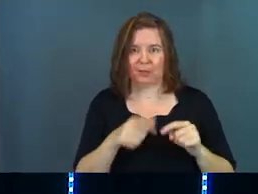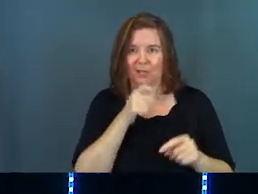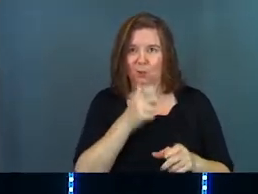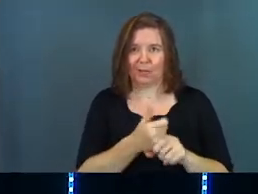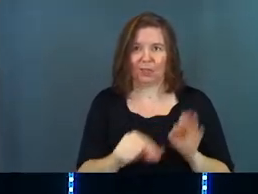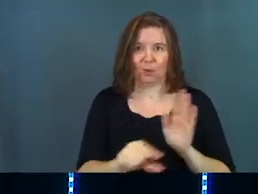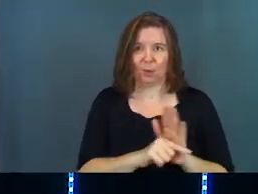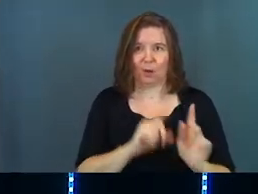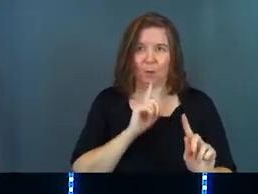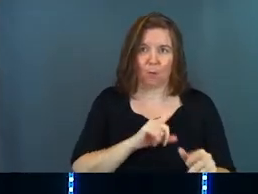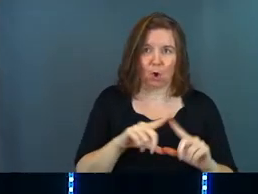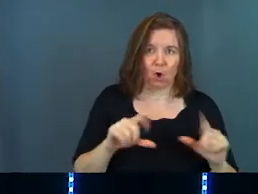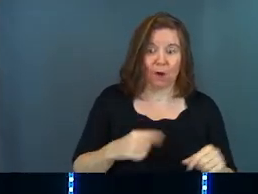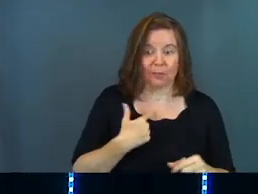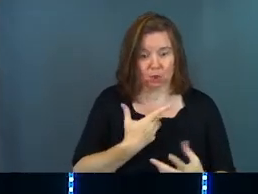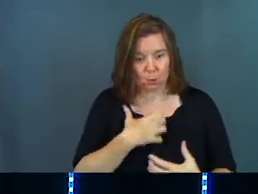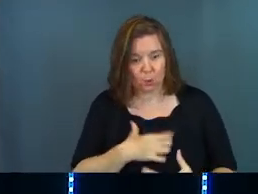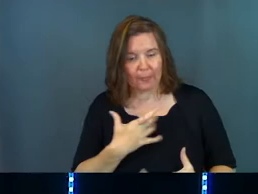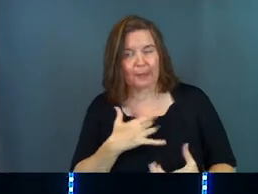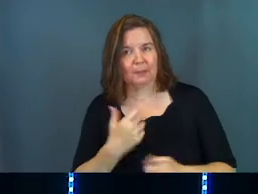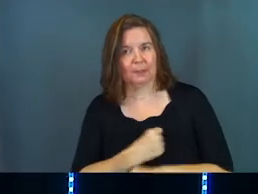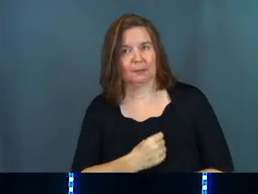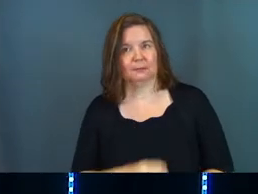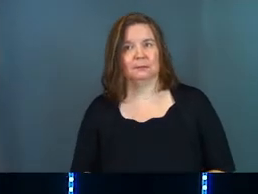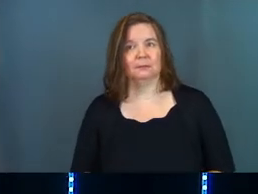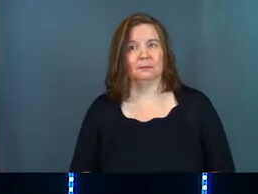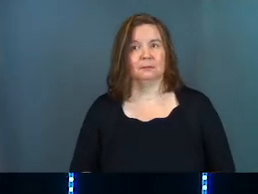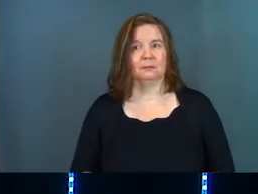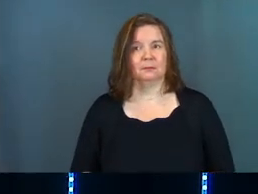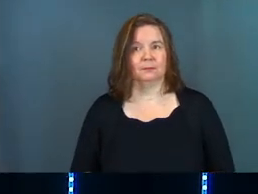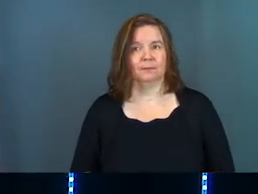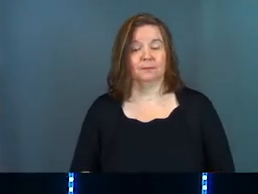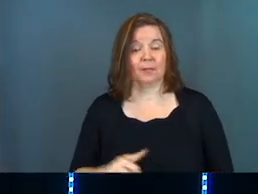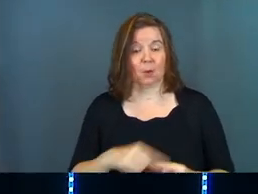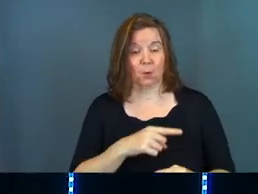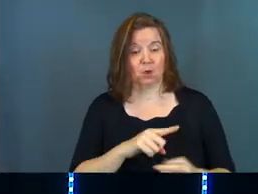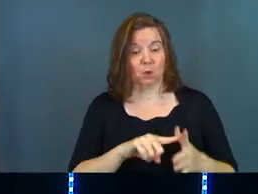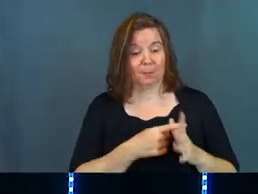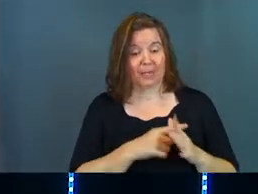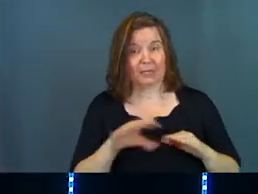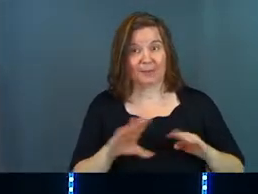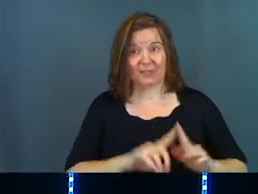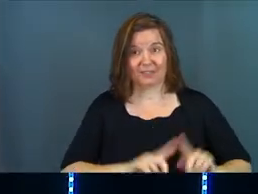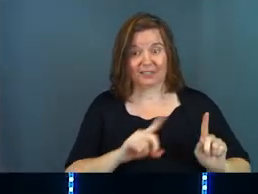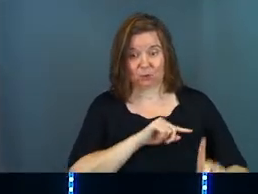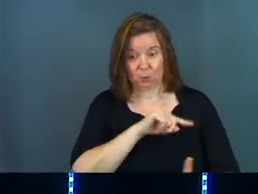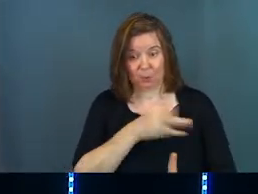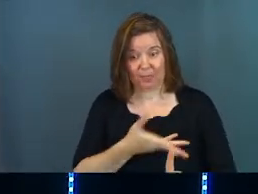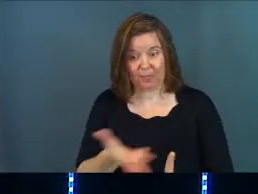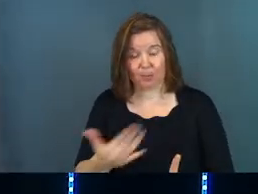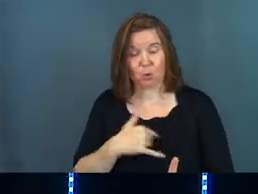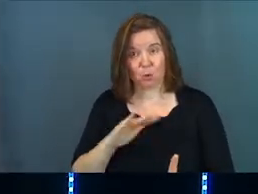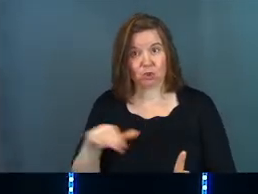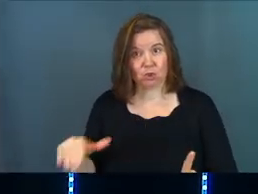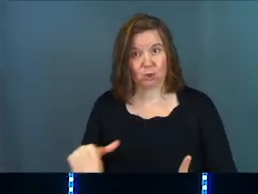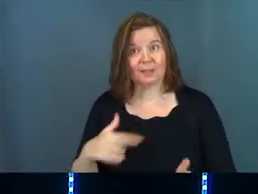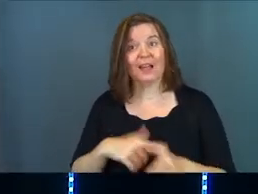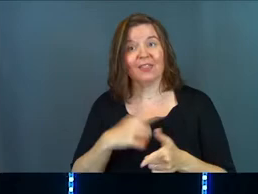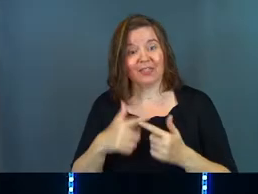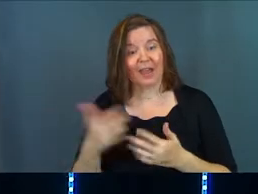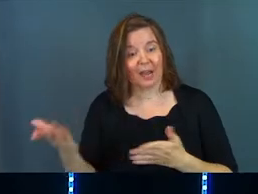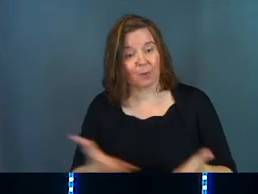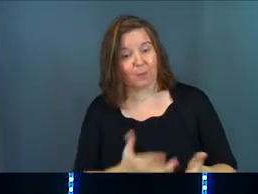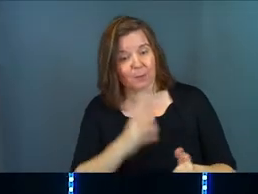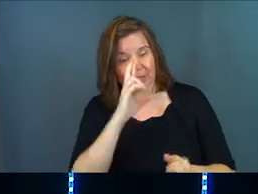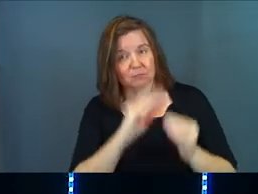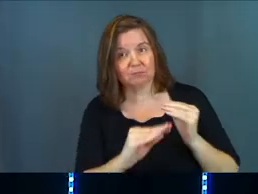they don't get the grade on the report card that you wish they would have gotten. And when you begin to behave differently toward your children, then